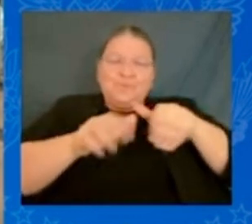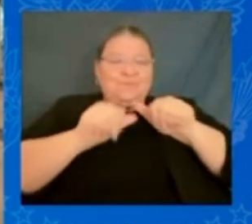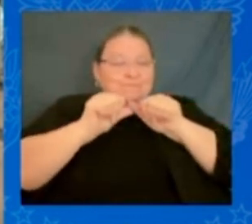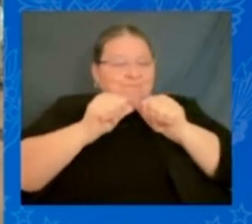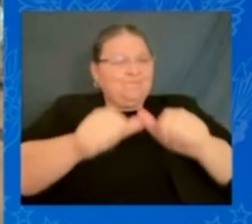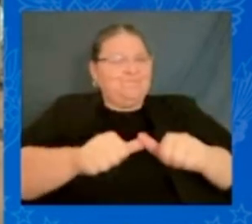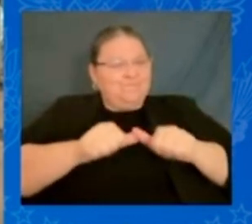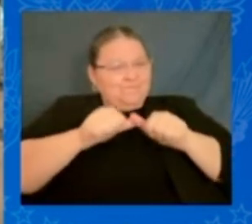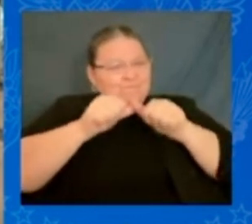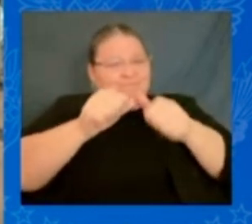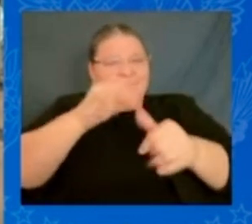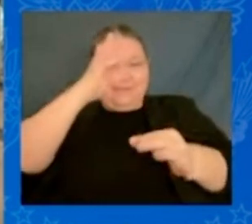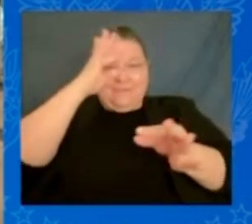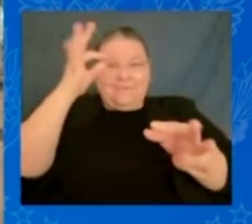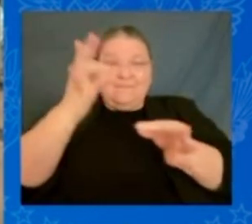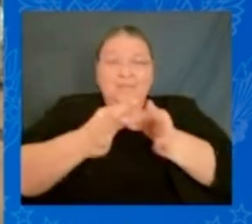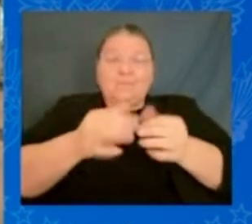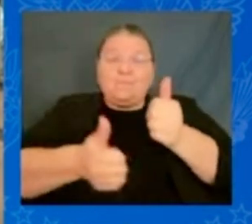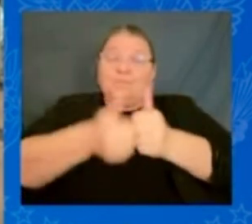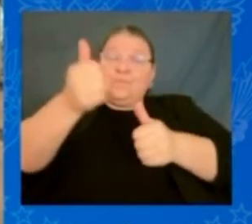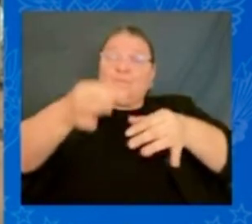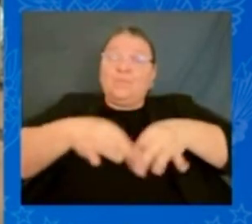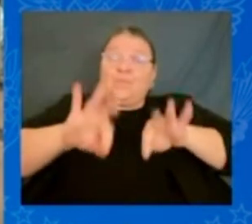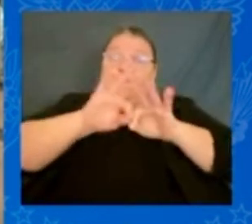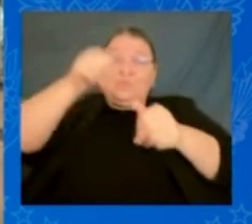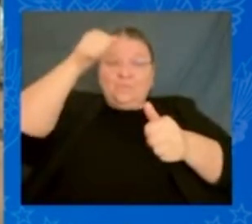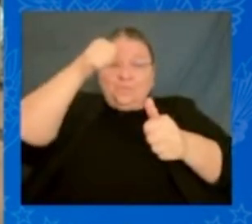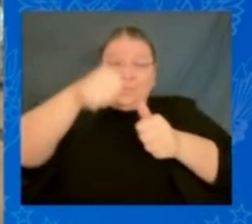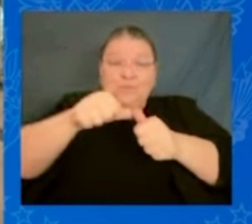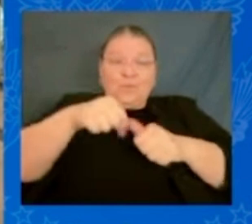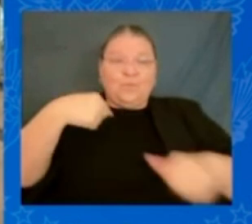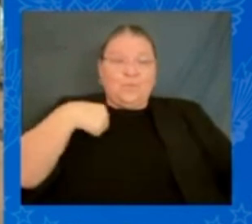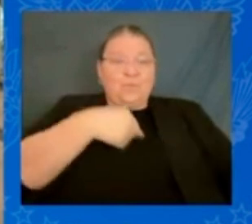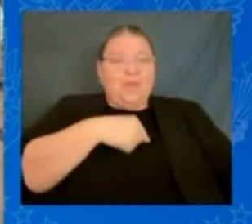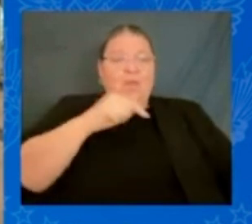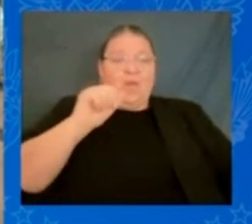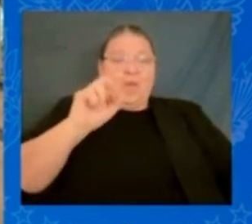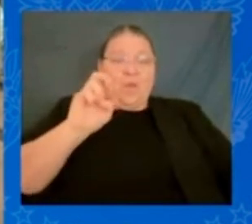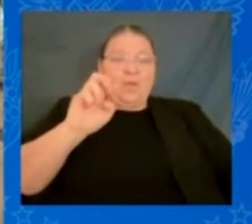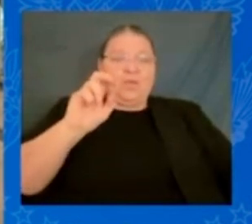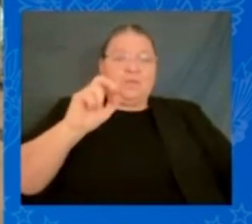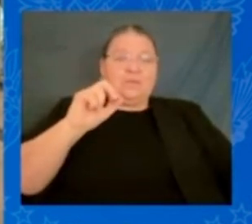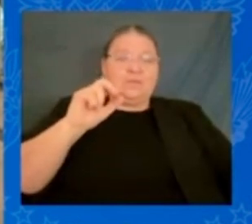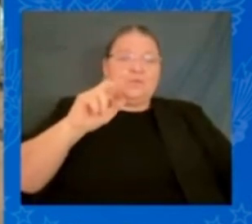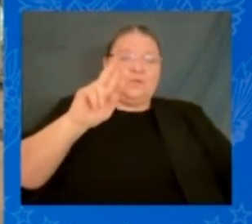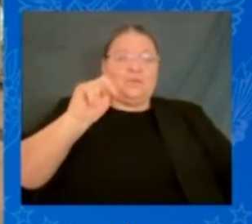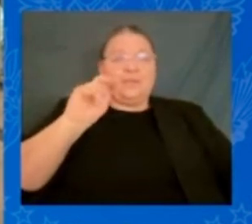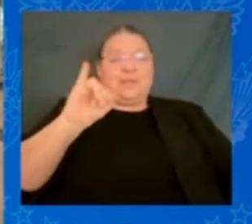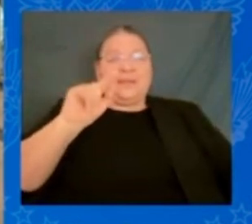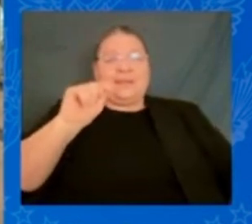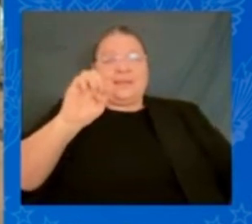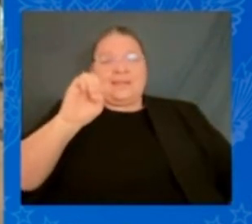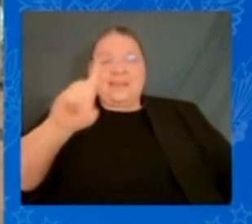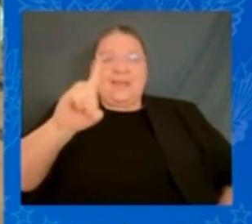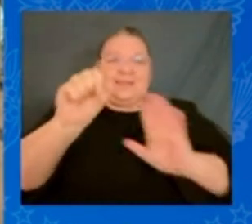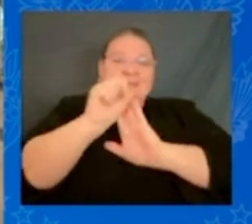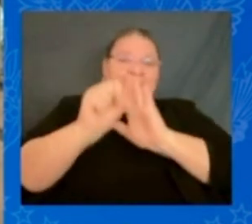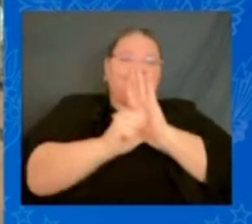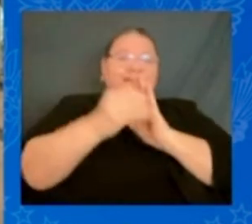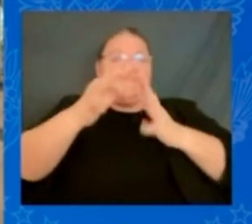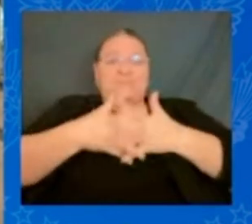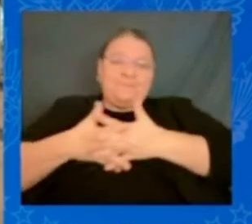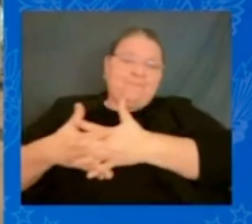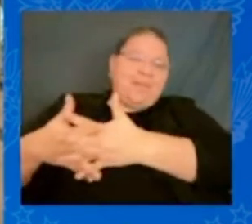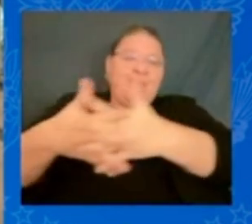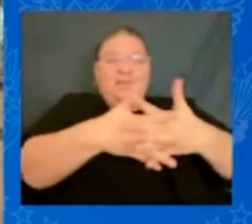let's remember who we are. We're the United States of America and there's nothing, nothing beyond our capacity when we act